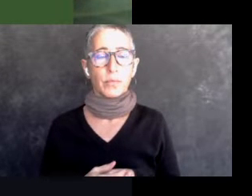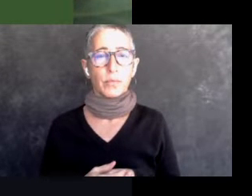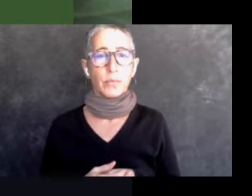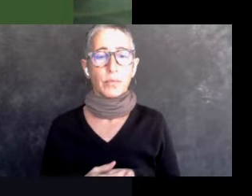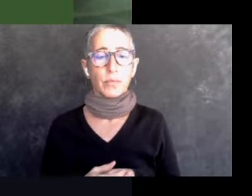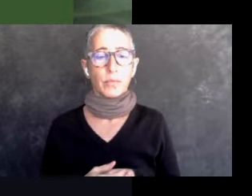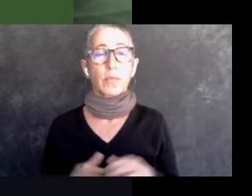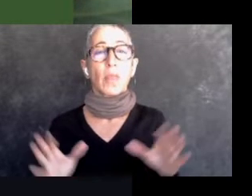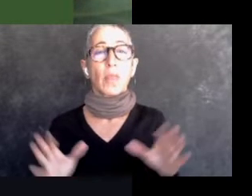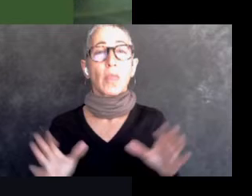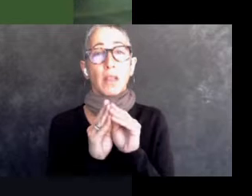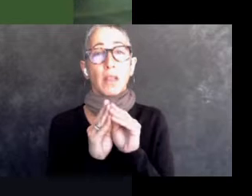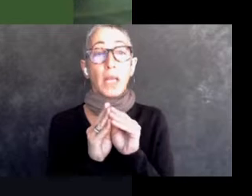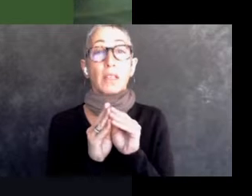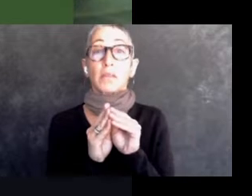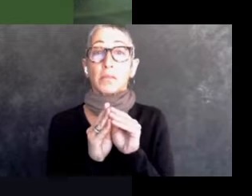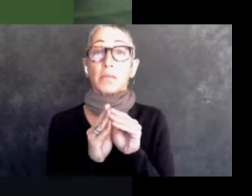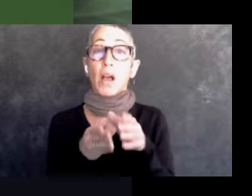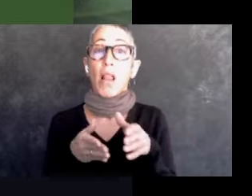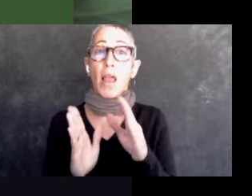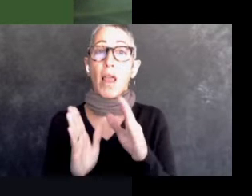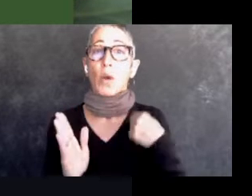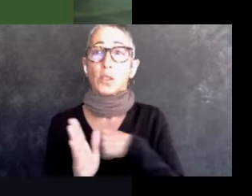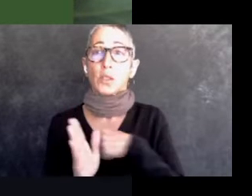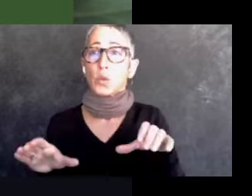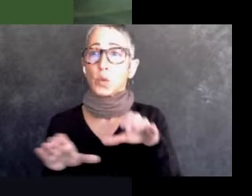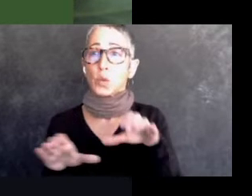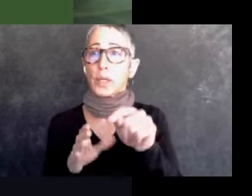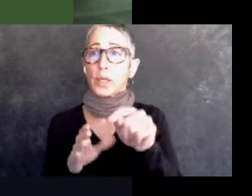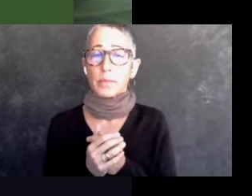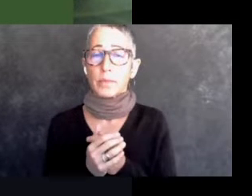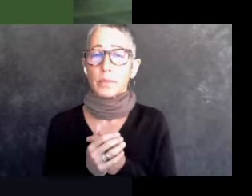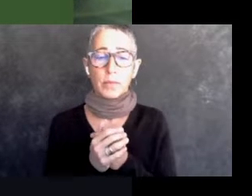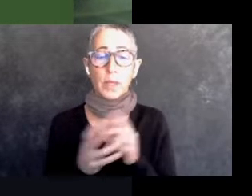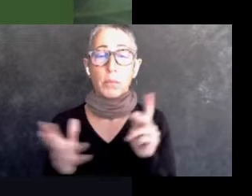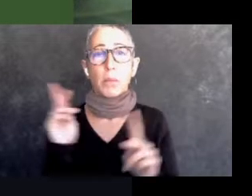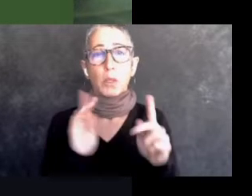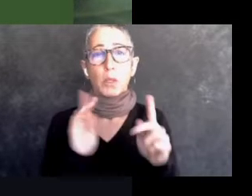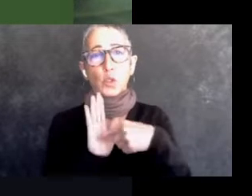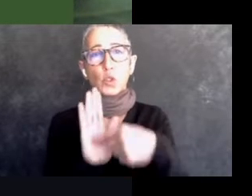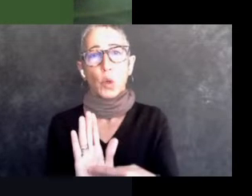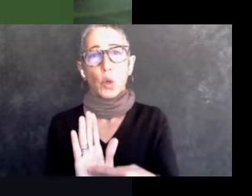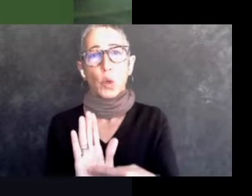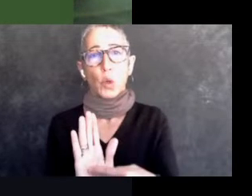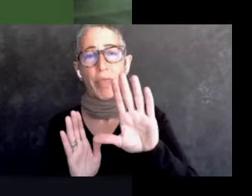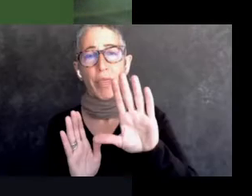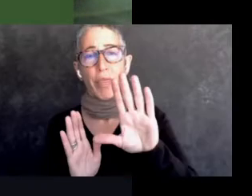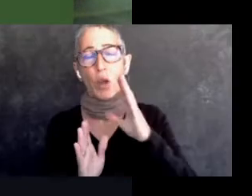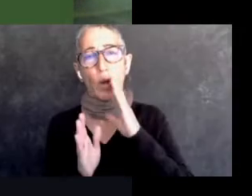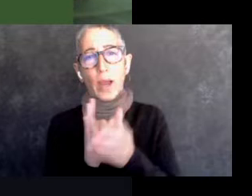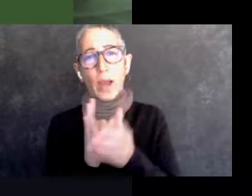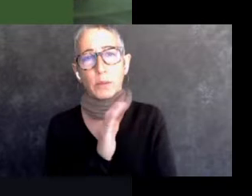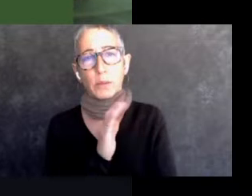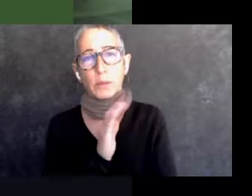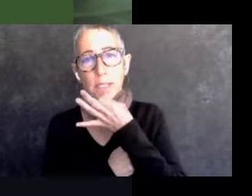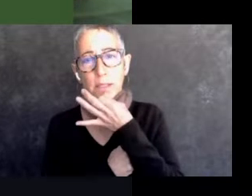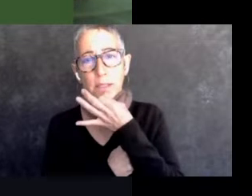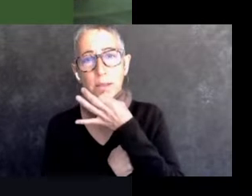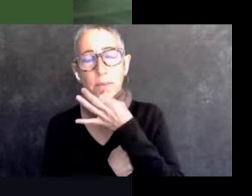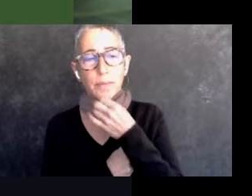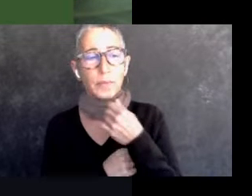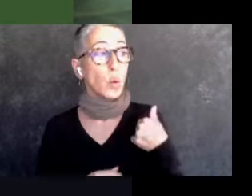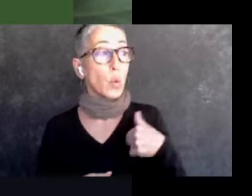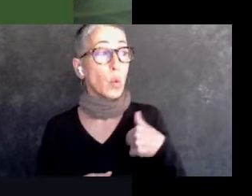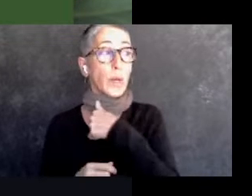the summit allowed us to do that. And it allowed also people to show their expertise in areas that I'm not an expert in. So we connected